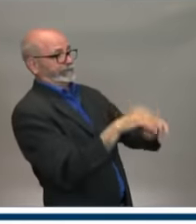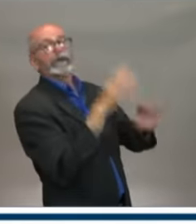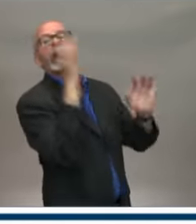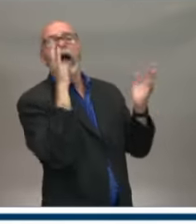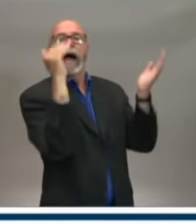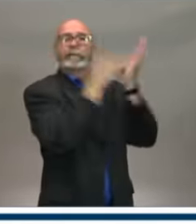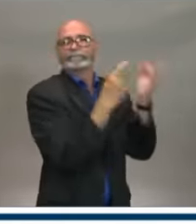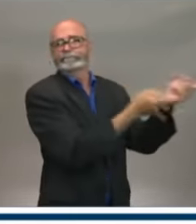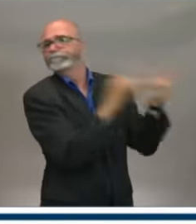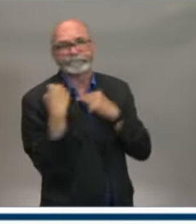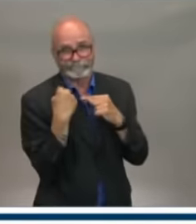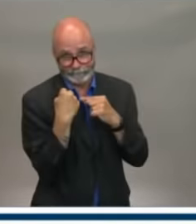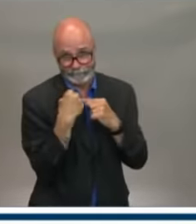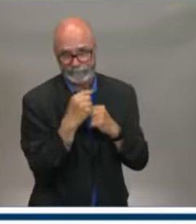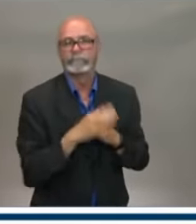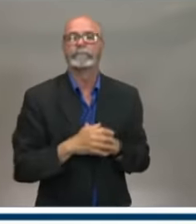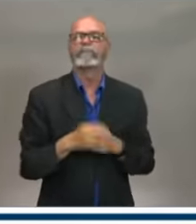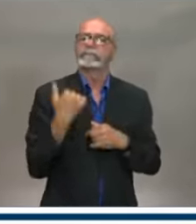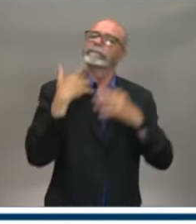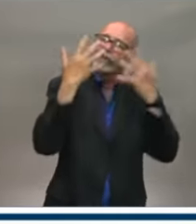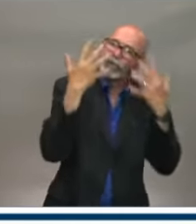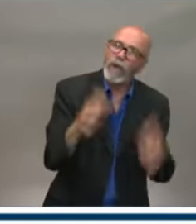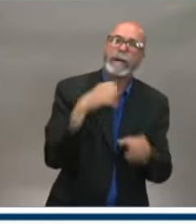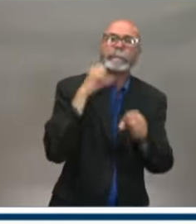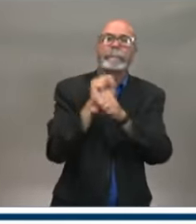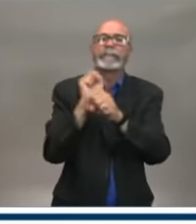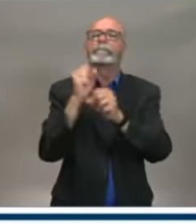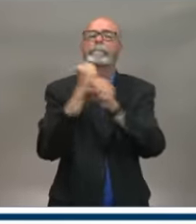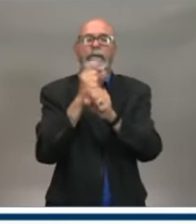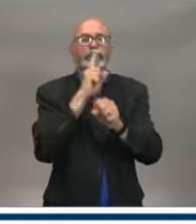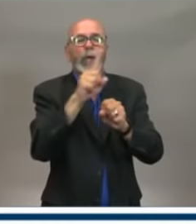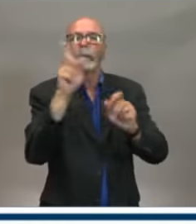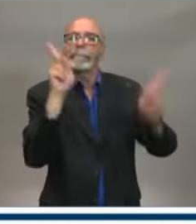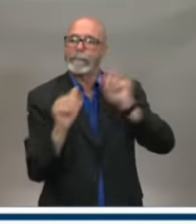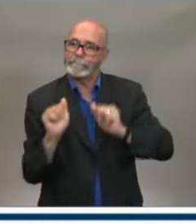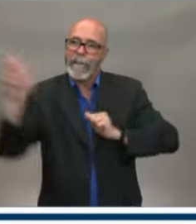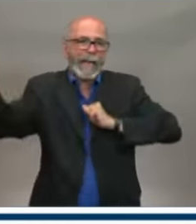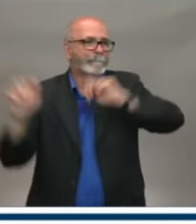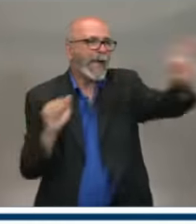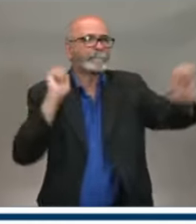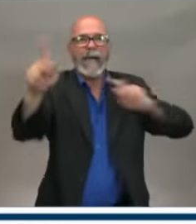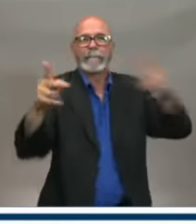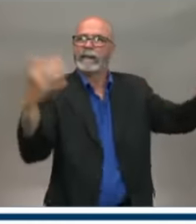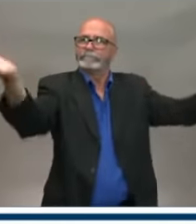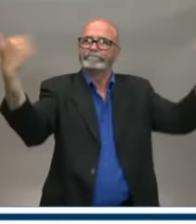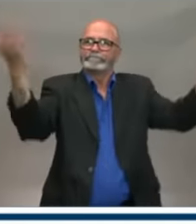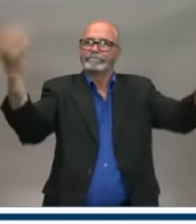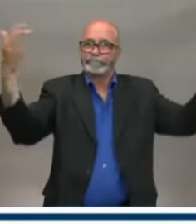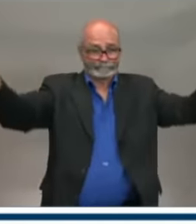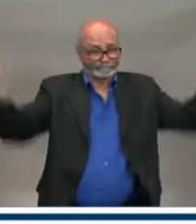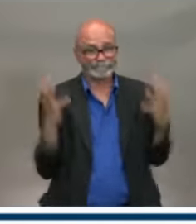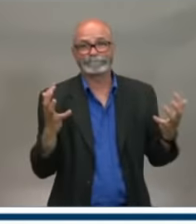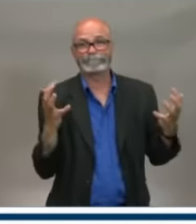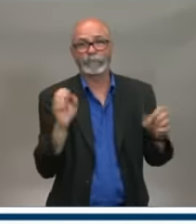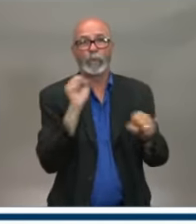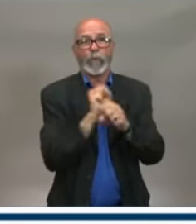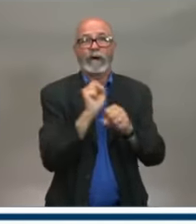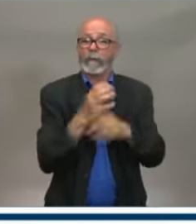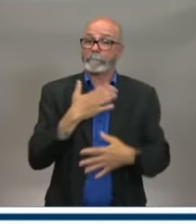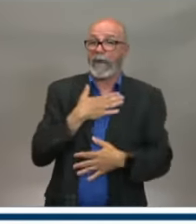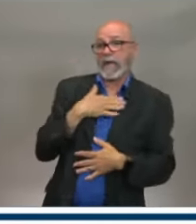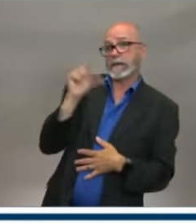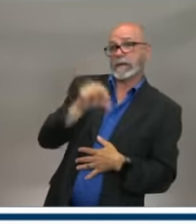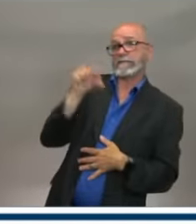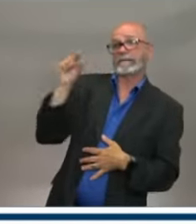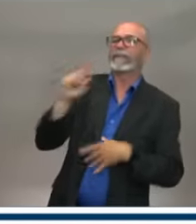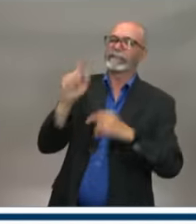have a role to play in getting people back to work. Today I am pleased to announce, on behalf of our government, an infrastructure investment